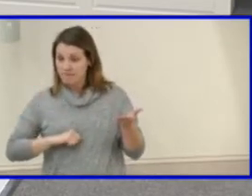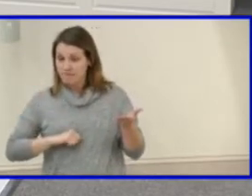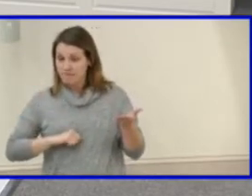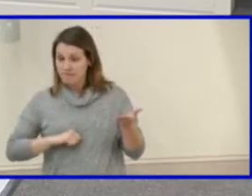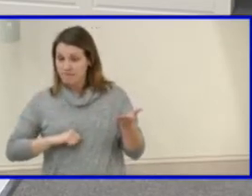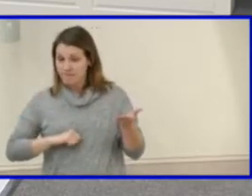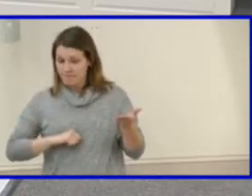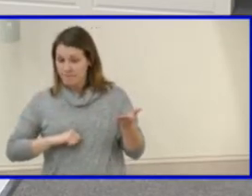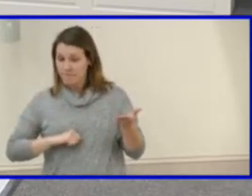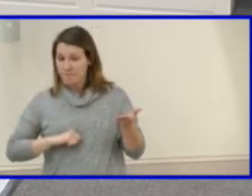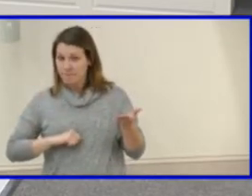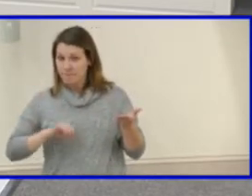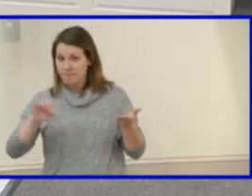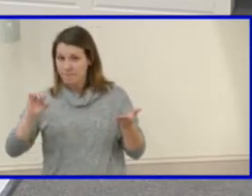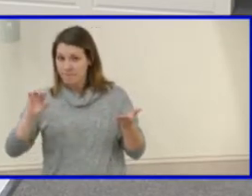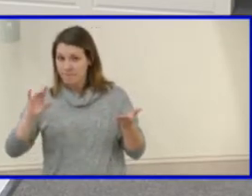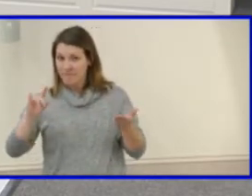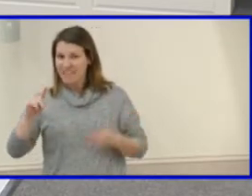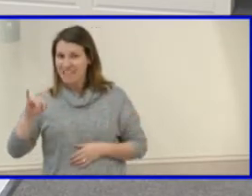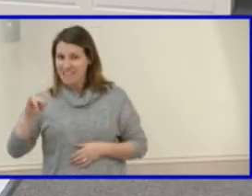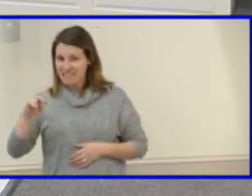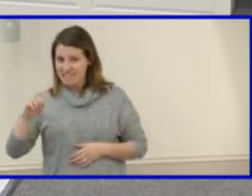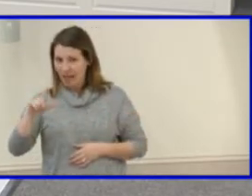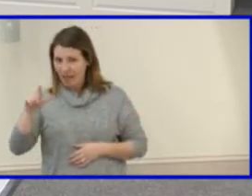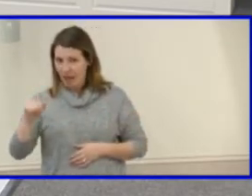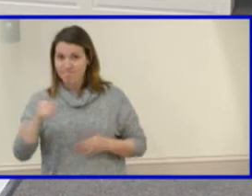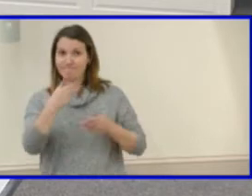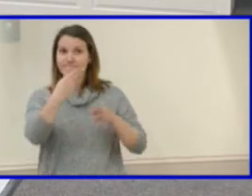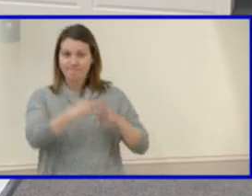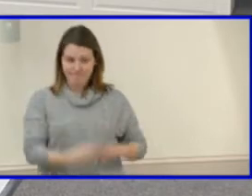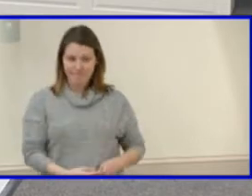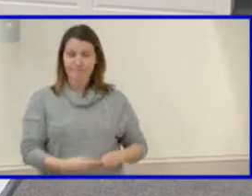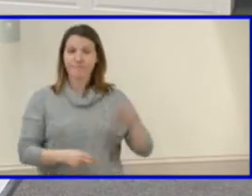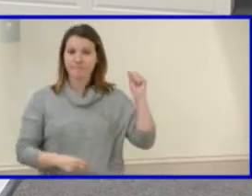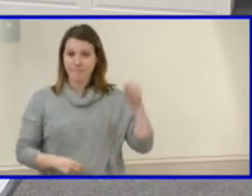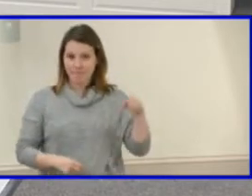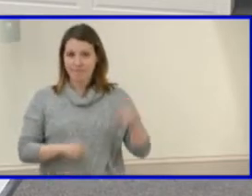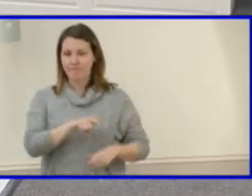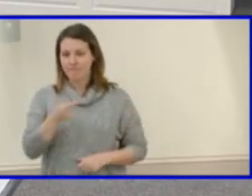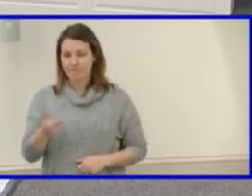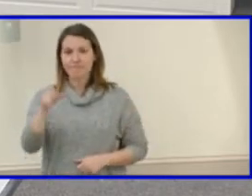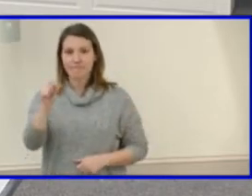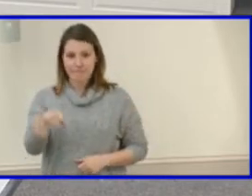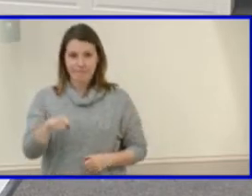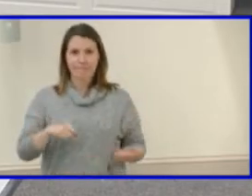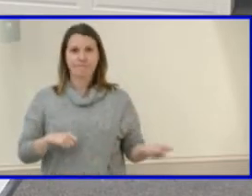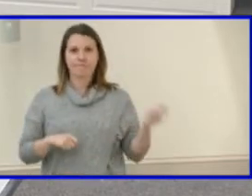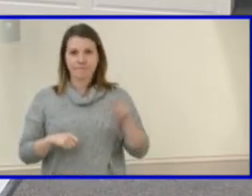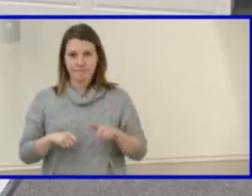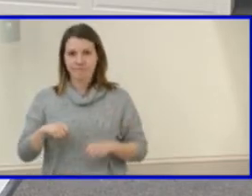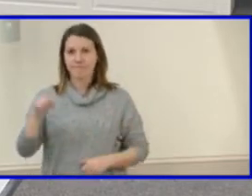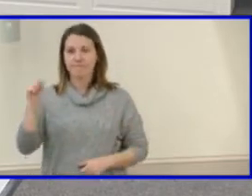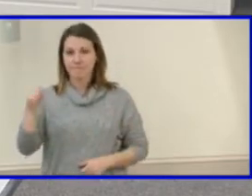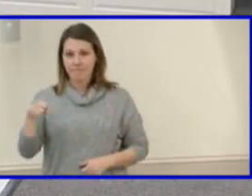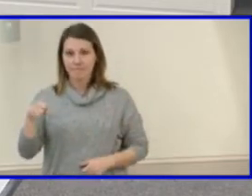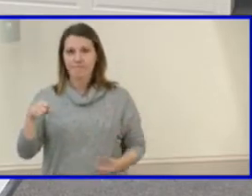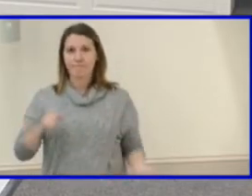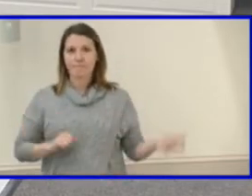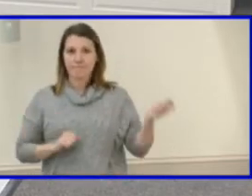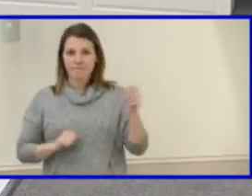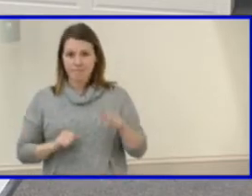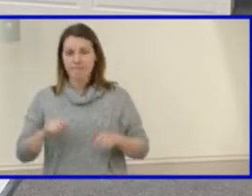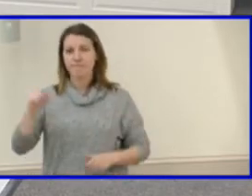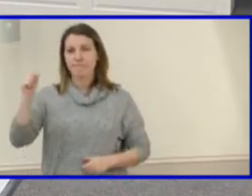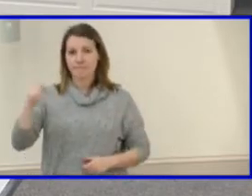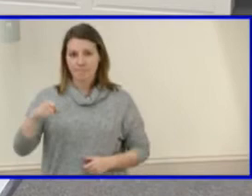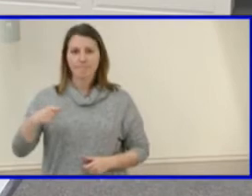Second. Seconded by Mrs. Ms. Kinsella. Roll call vote. Ms. Atkins. Aye. Ms. Kinsella. Aye. Ms. Ogburn. Aye. Ms. Shea.